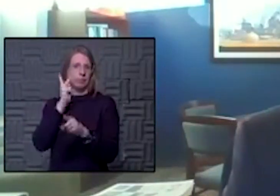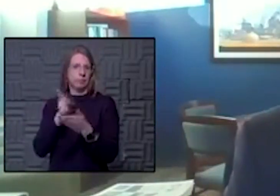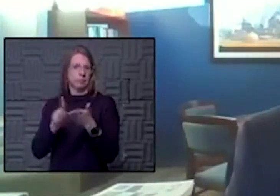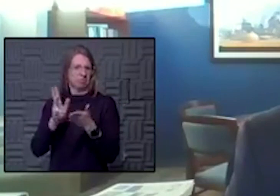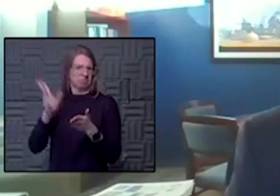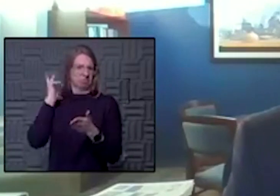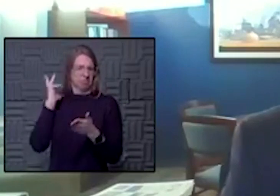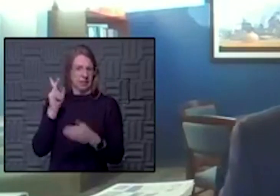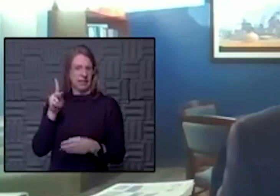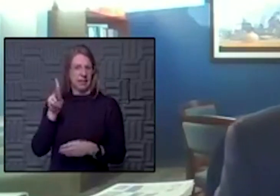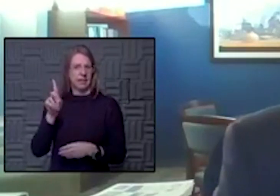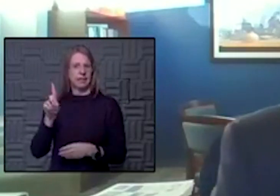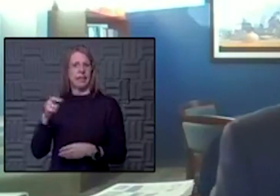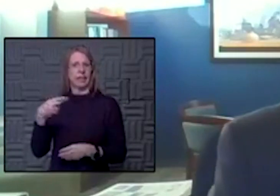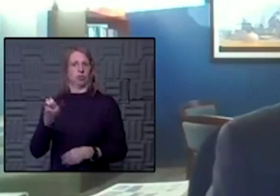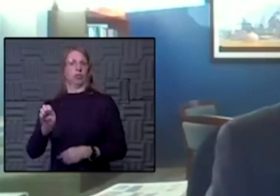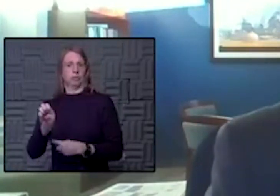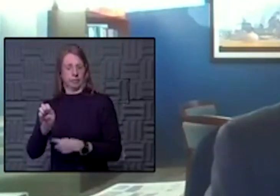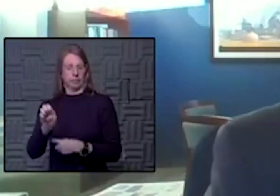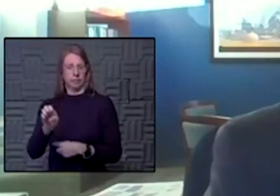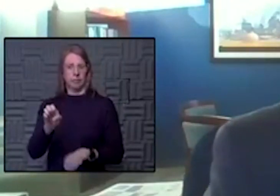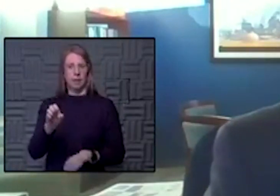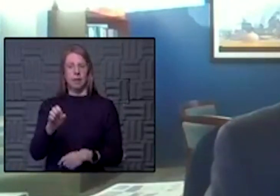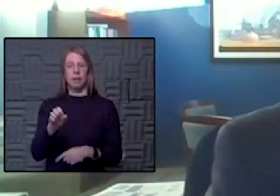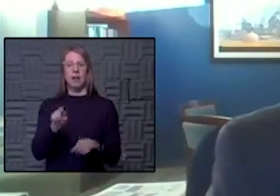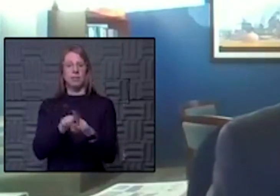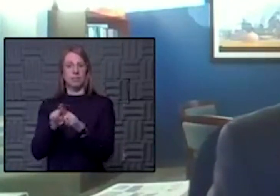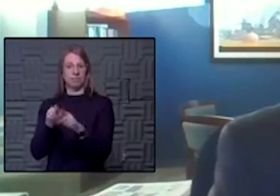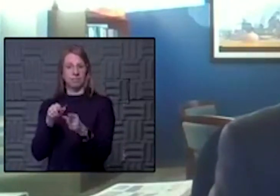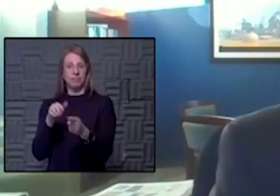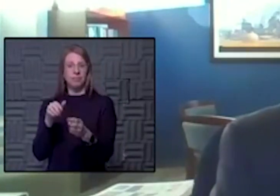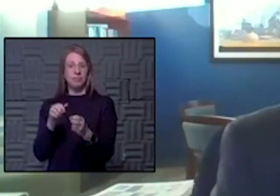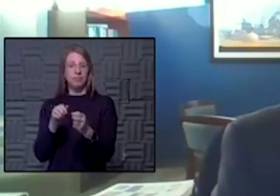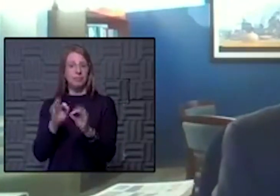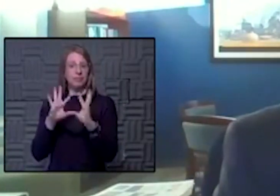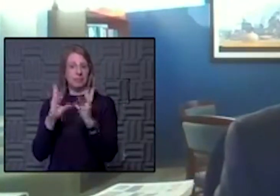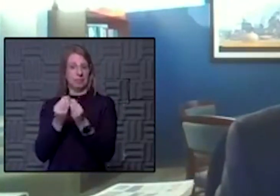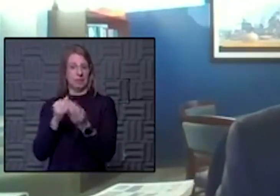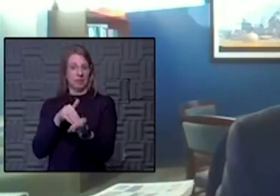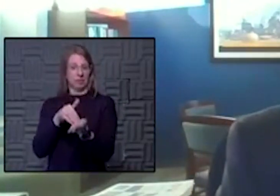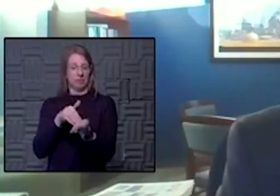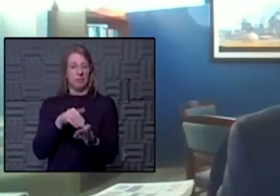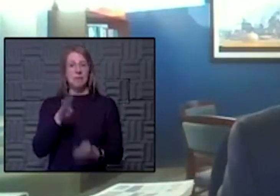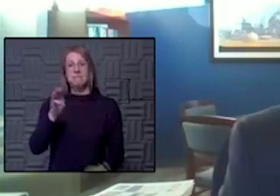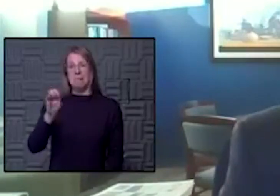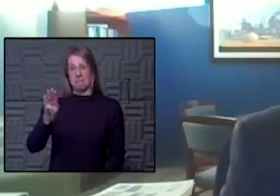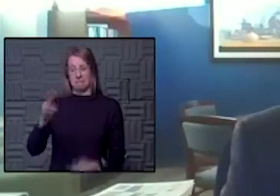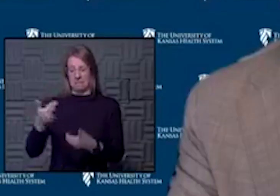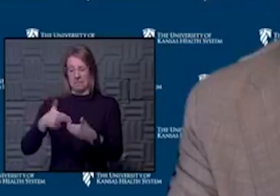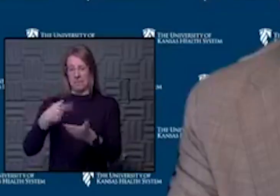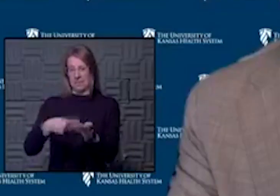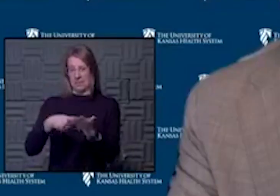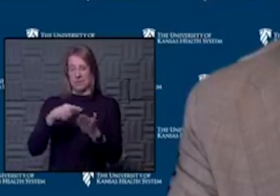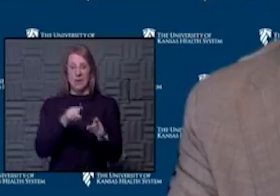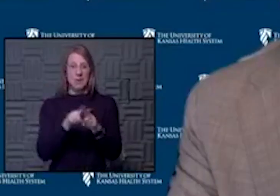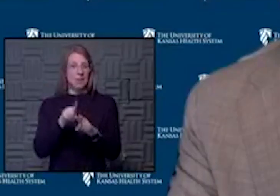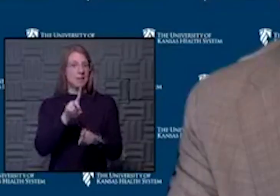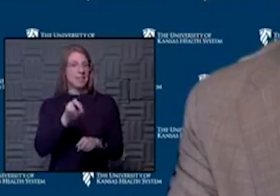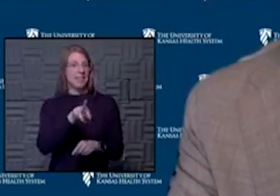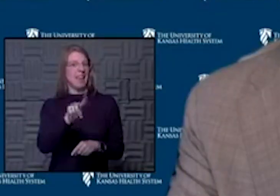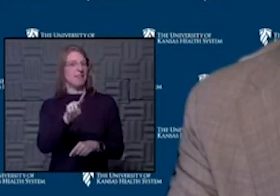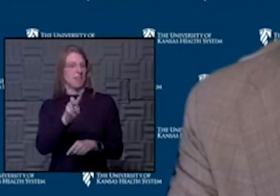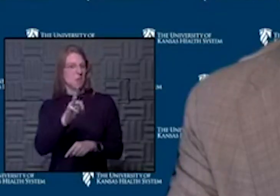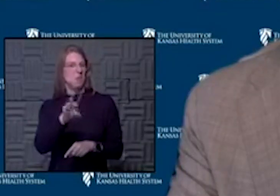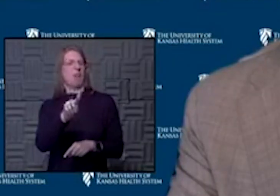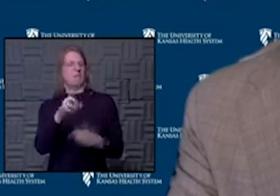and a family medicine physician. And we are delighted to have Bob joining us this morning, as well as David Wilde, familiar to